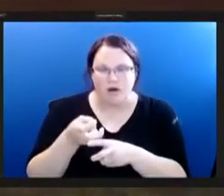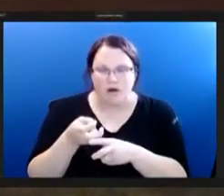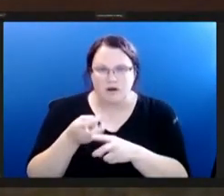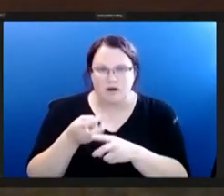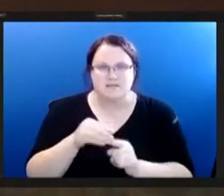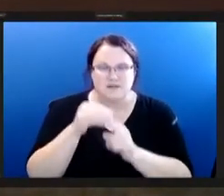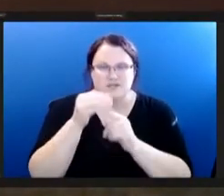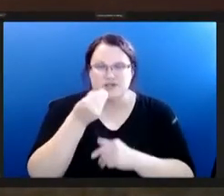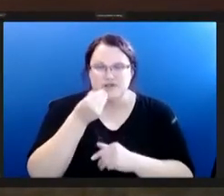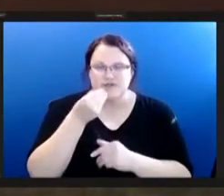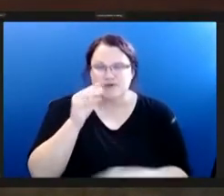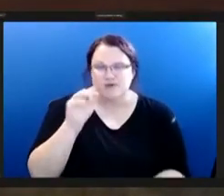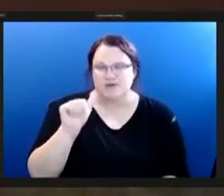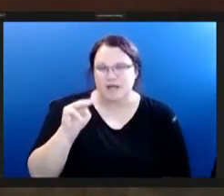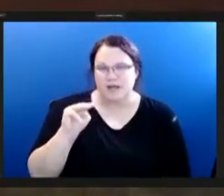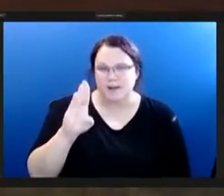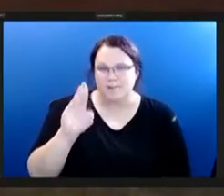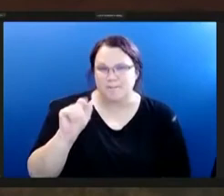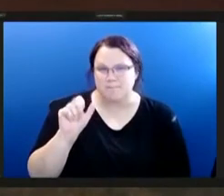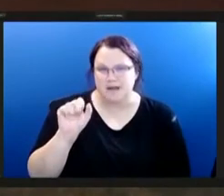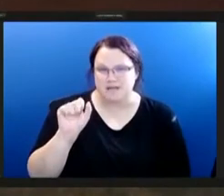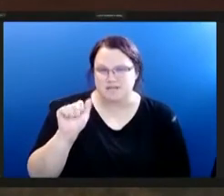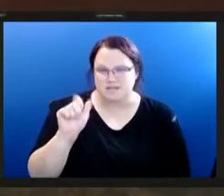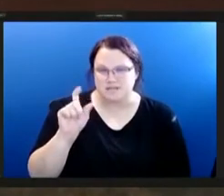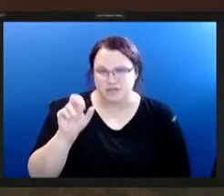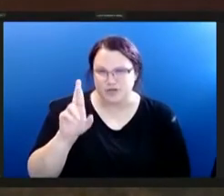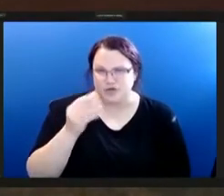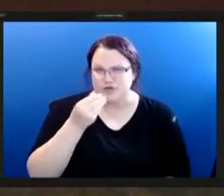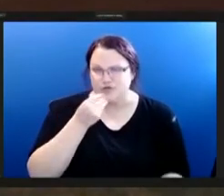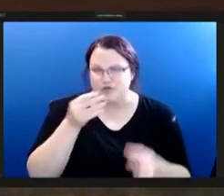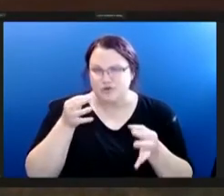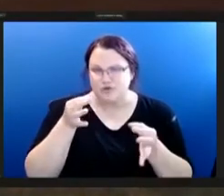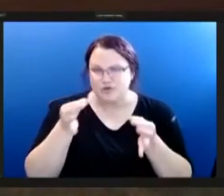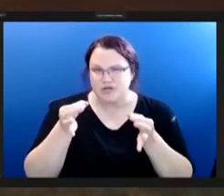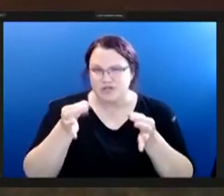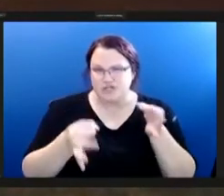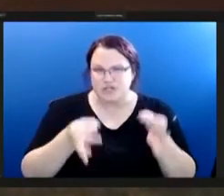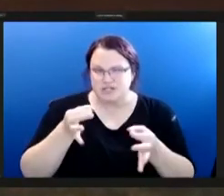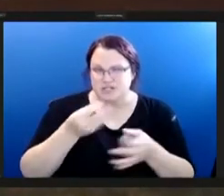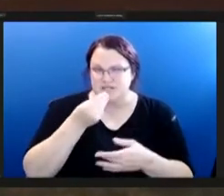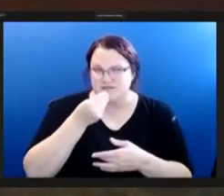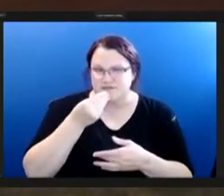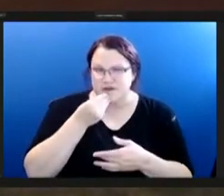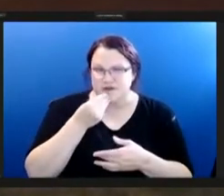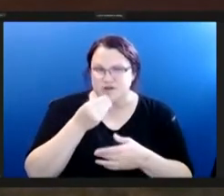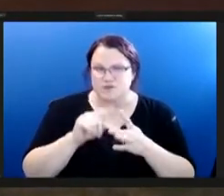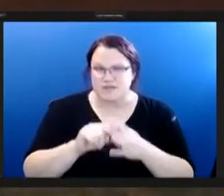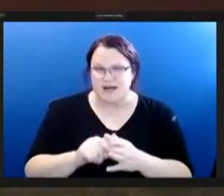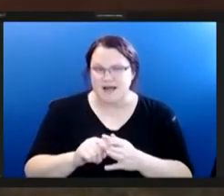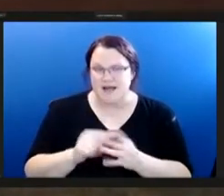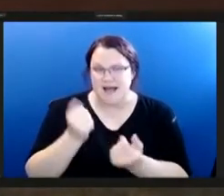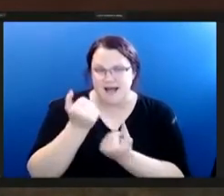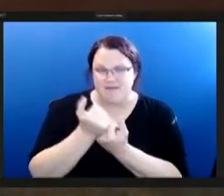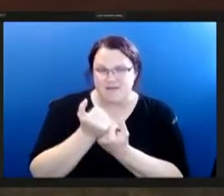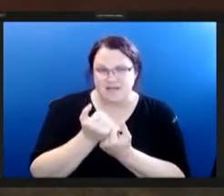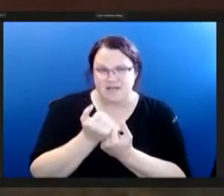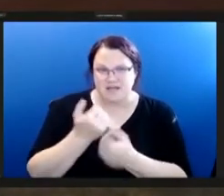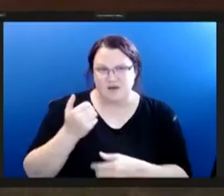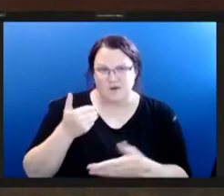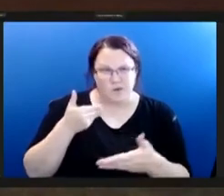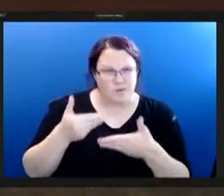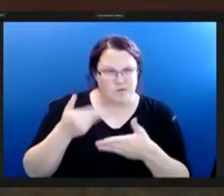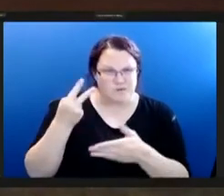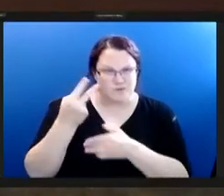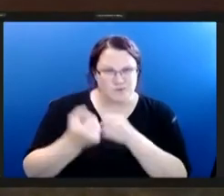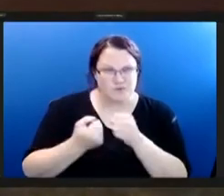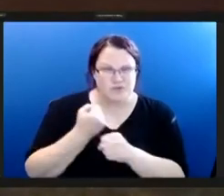and all the food justice funds um partners who have been advocating now feels like almost two years but at least a year and